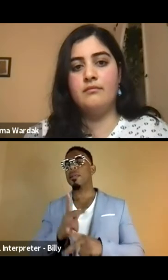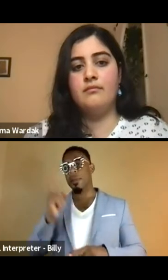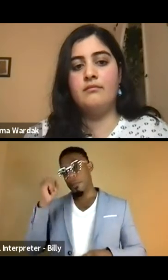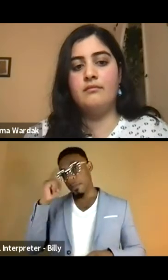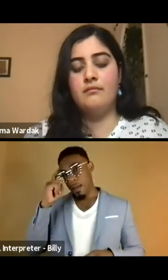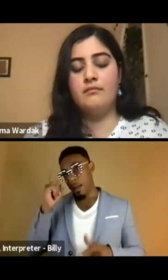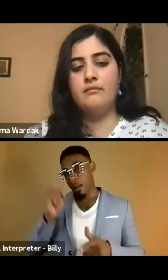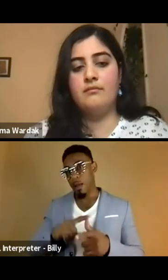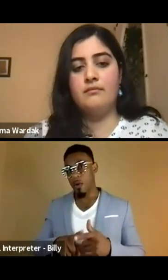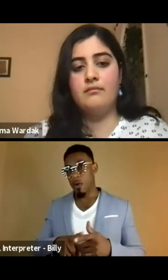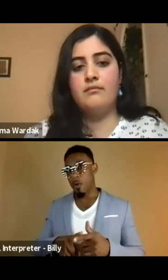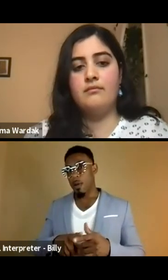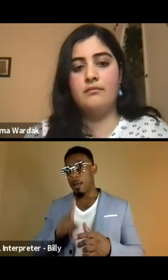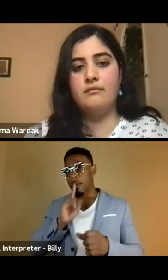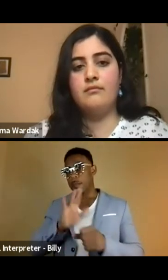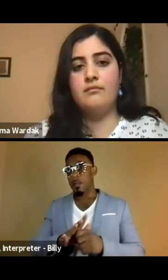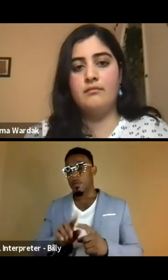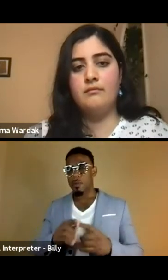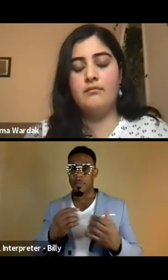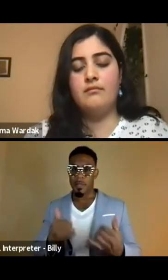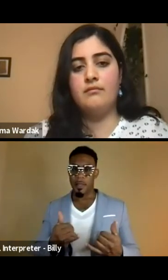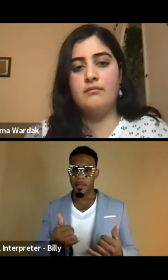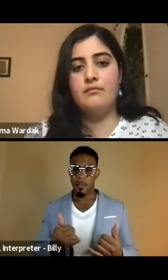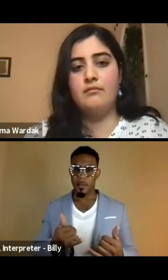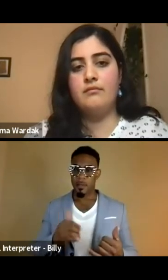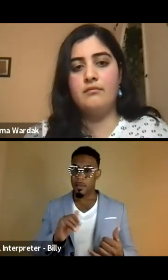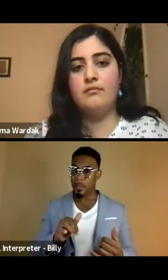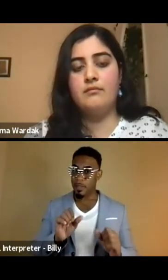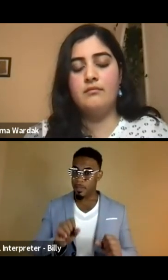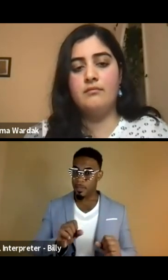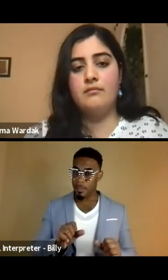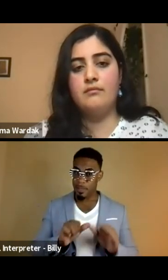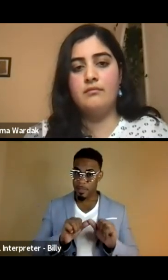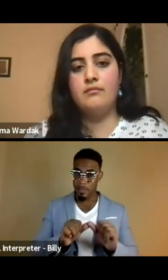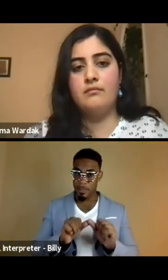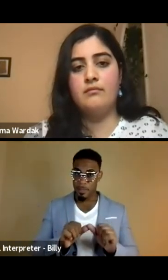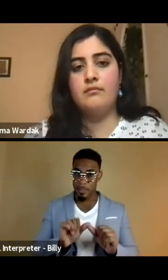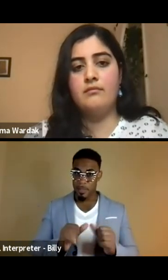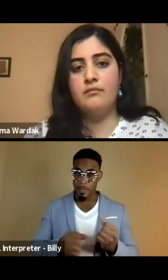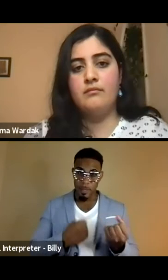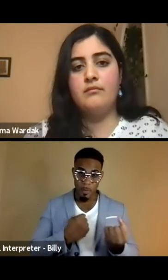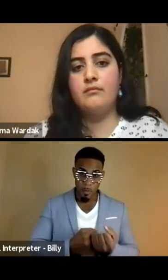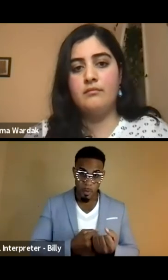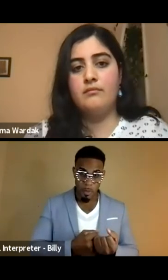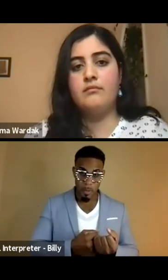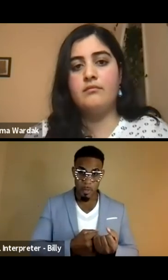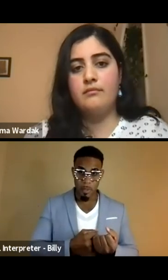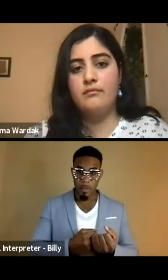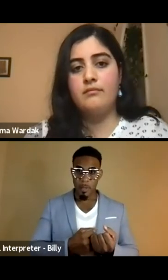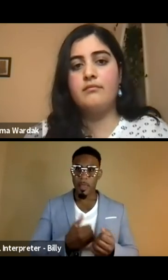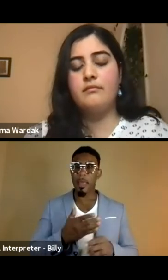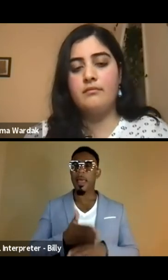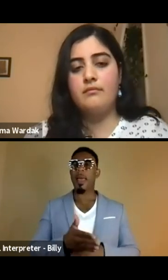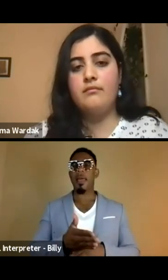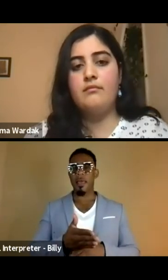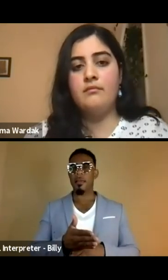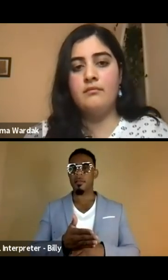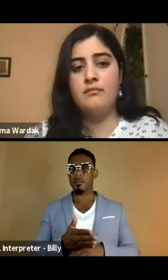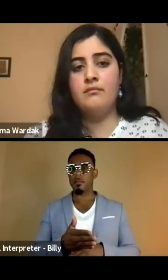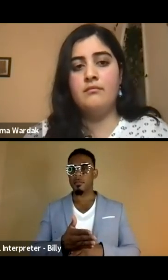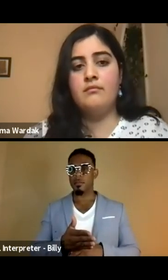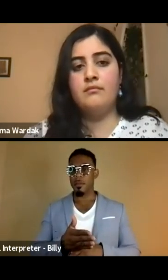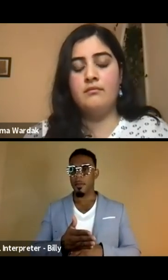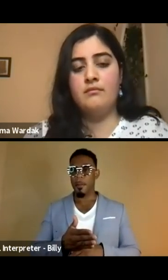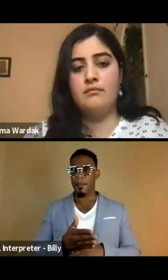mind or, or committing to now that can continue that support after it be, after